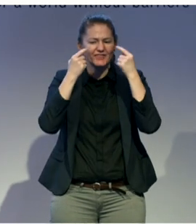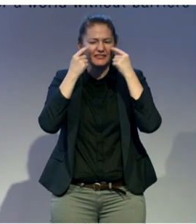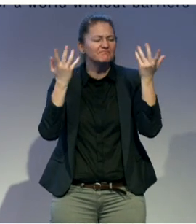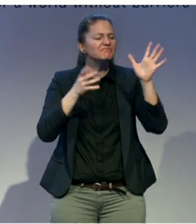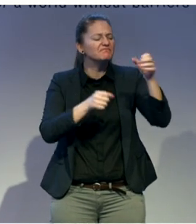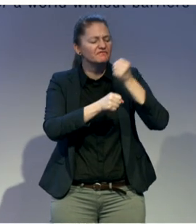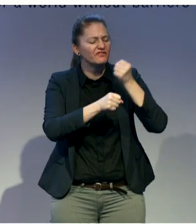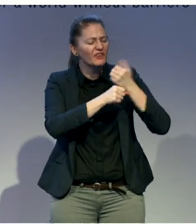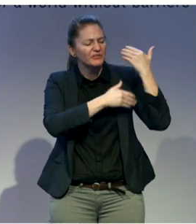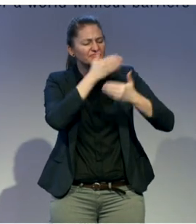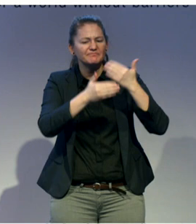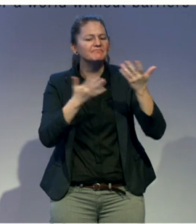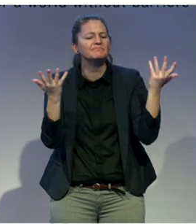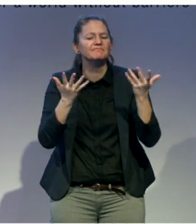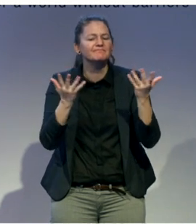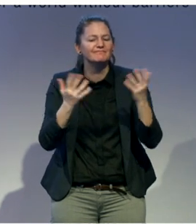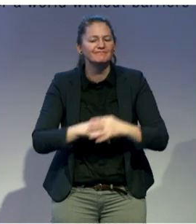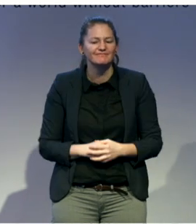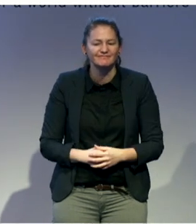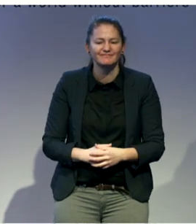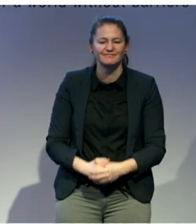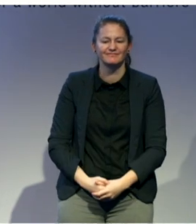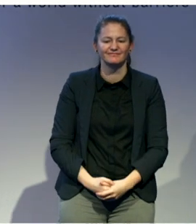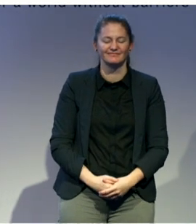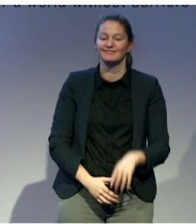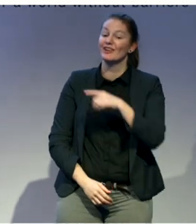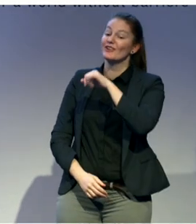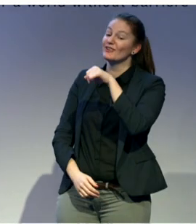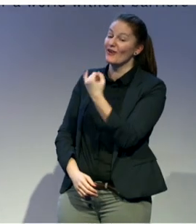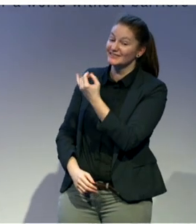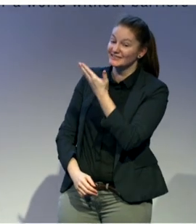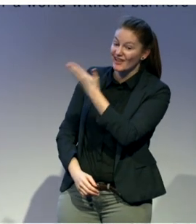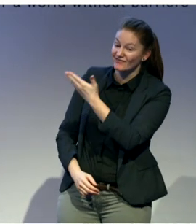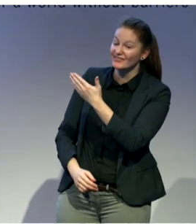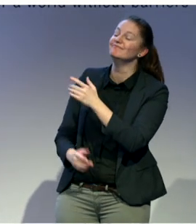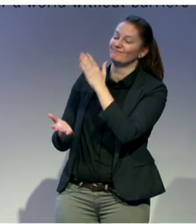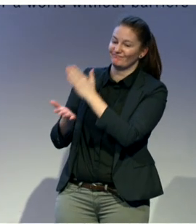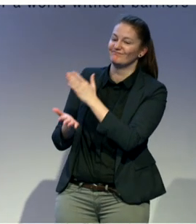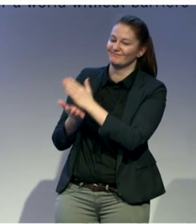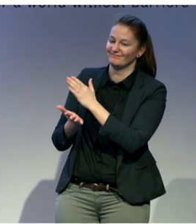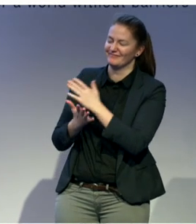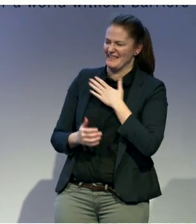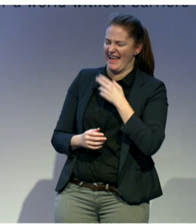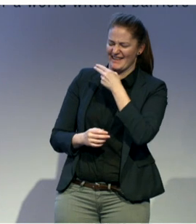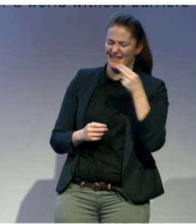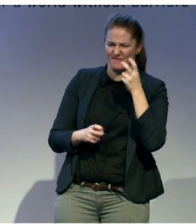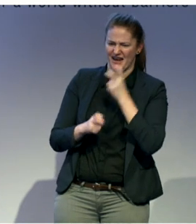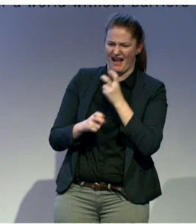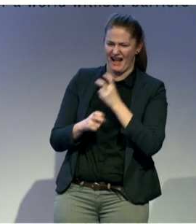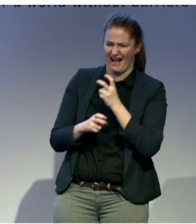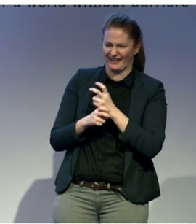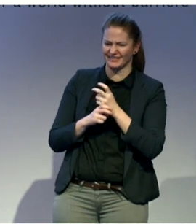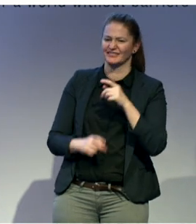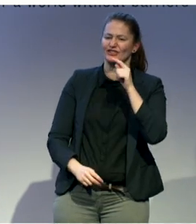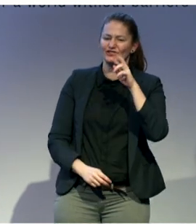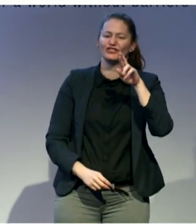Thank you, Joseph. Yes, it's a very complicated name. I'm Tracy von Goff. I'm the Senior Global Technical Lead for